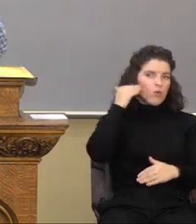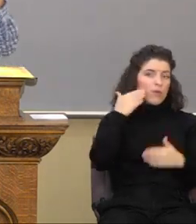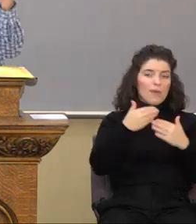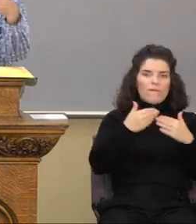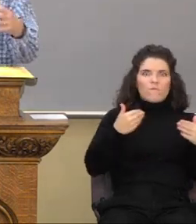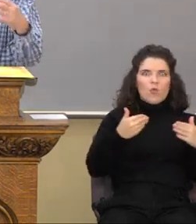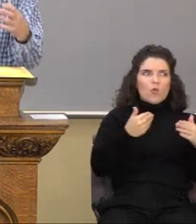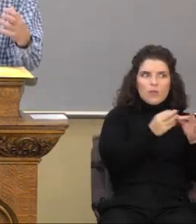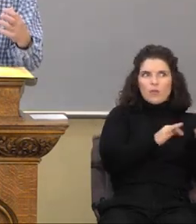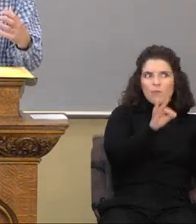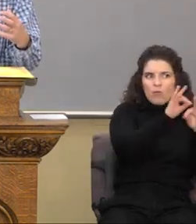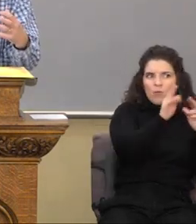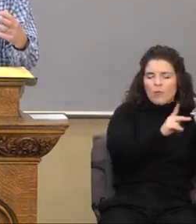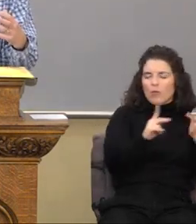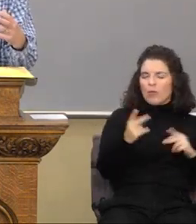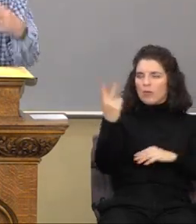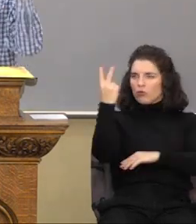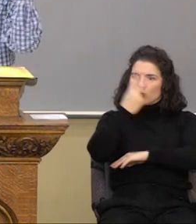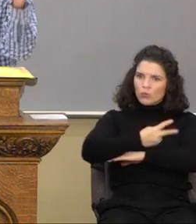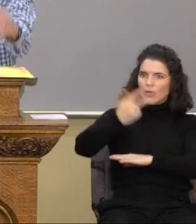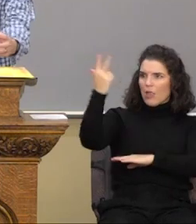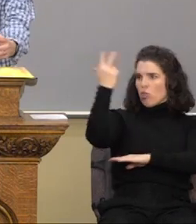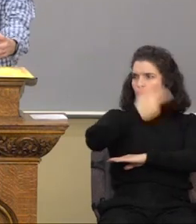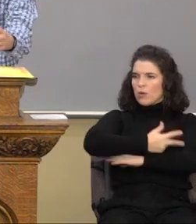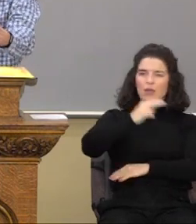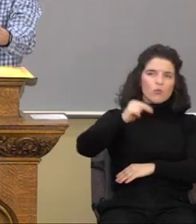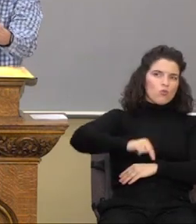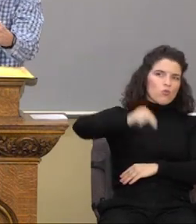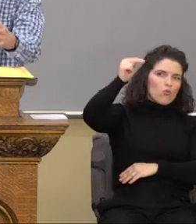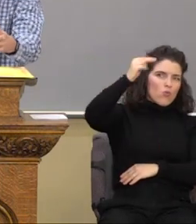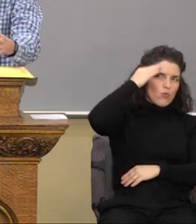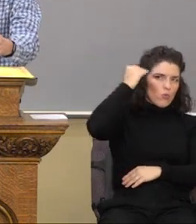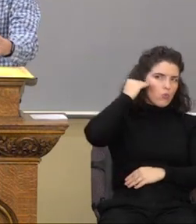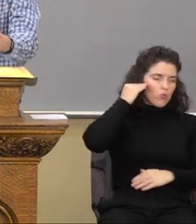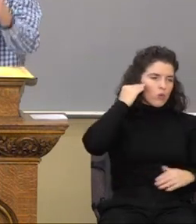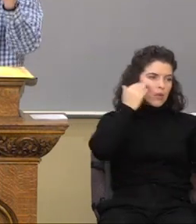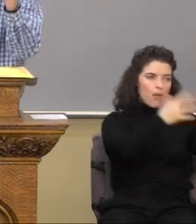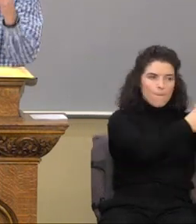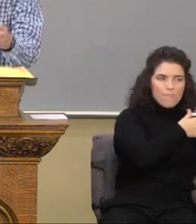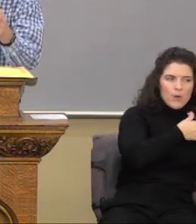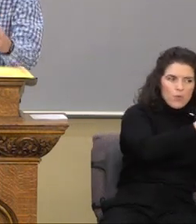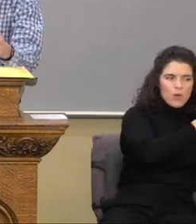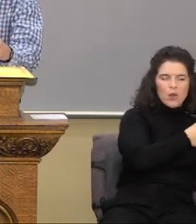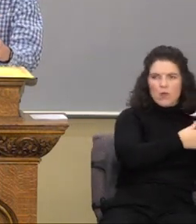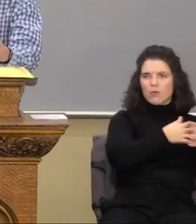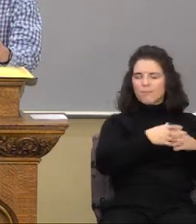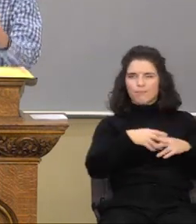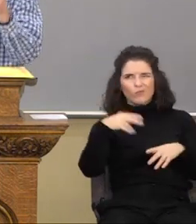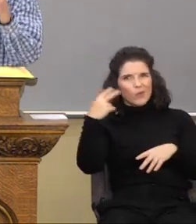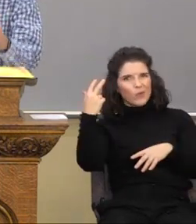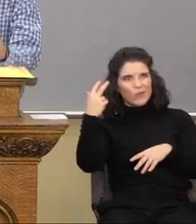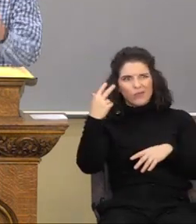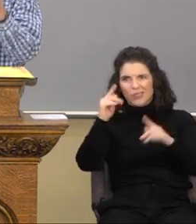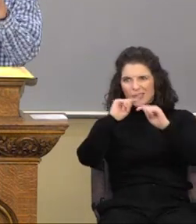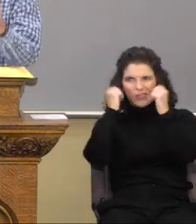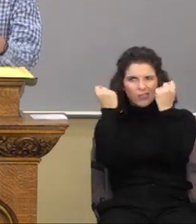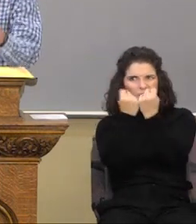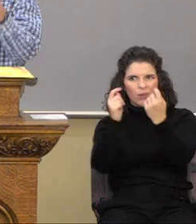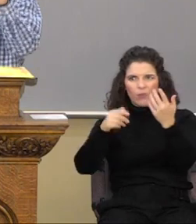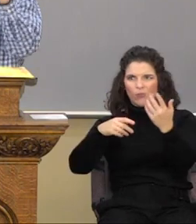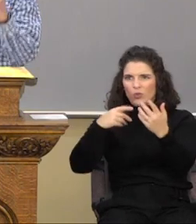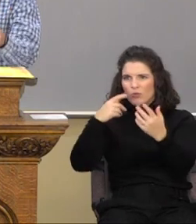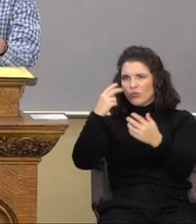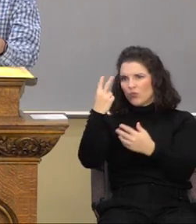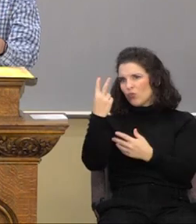and they would spend two to three days, you have the North Koreans and you have the Americans, they would spend a couple of days having to